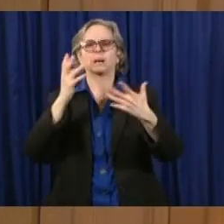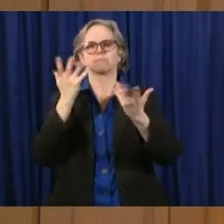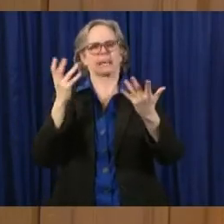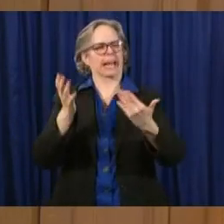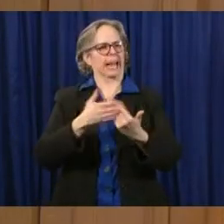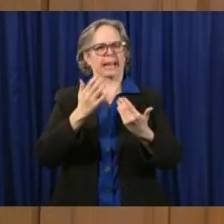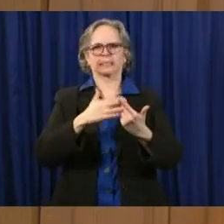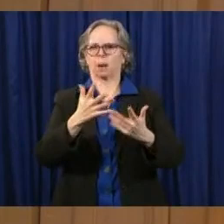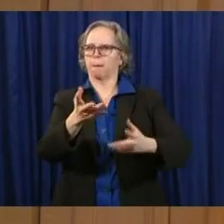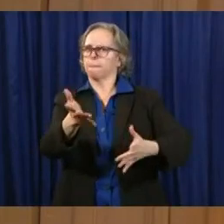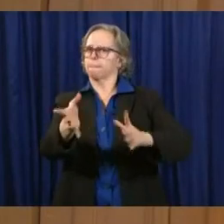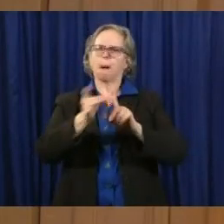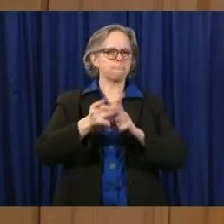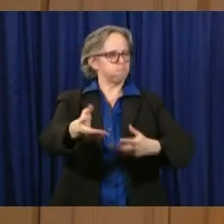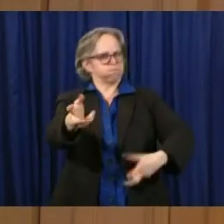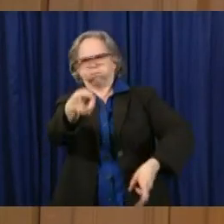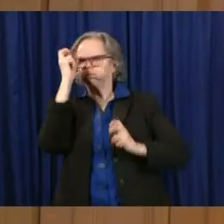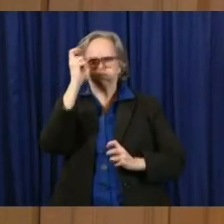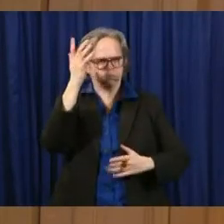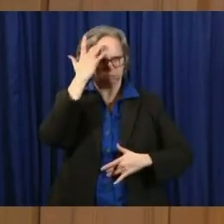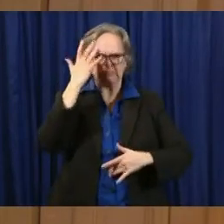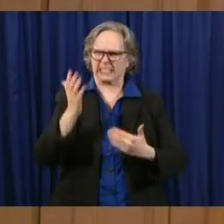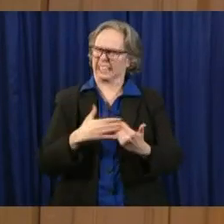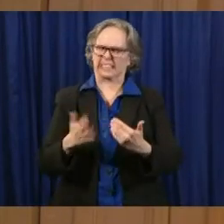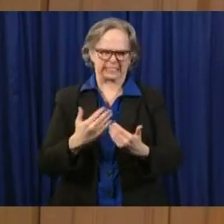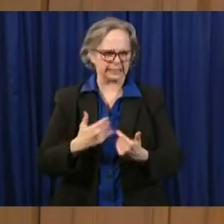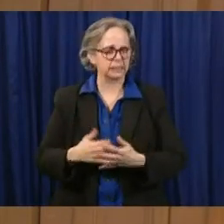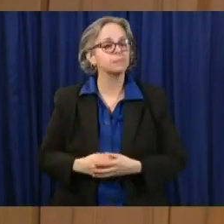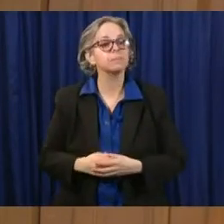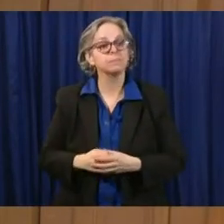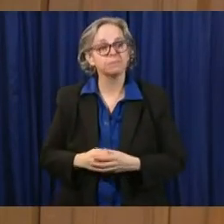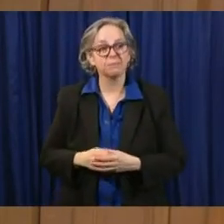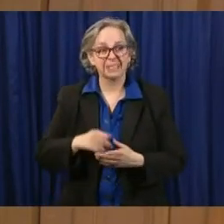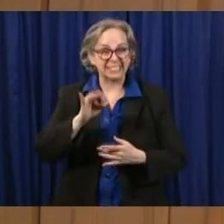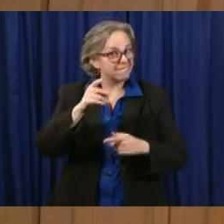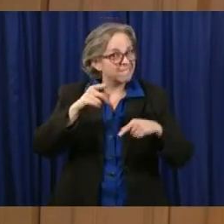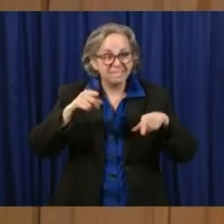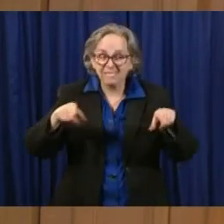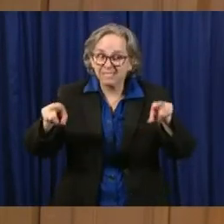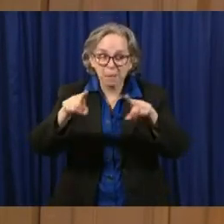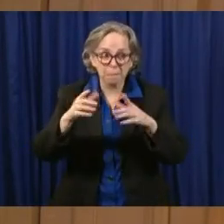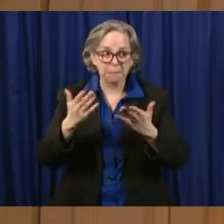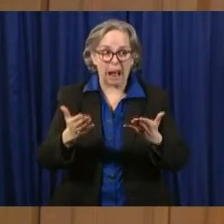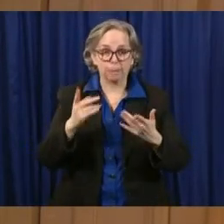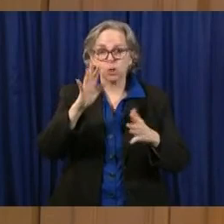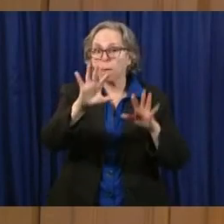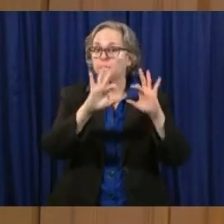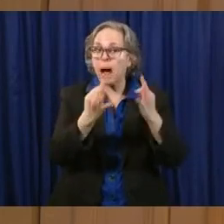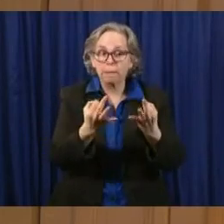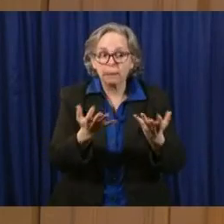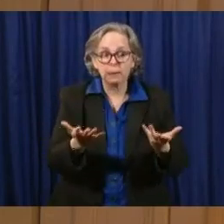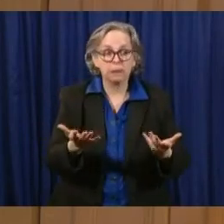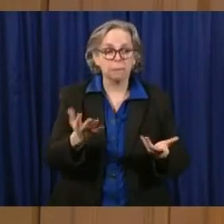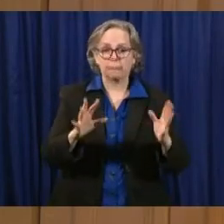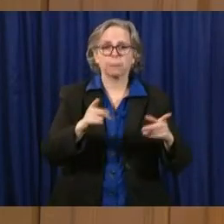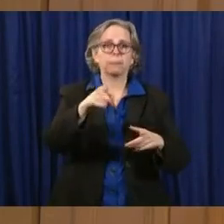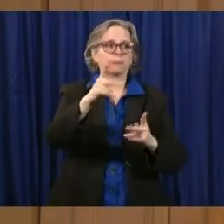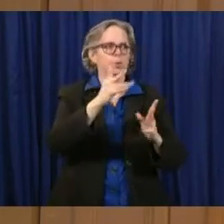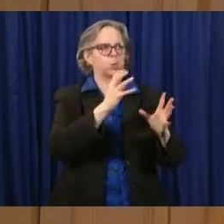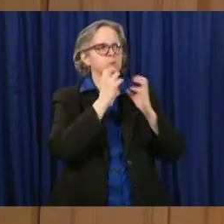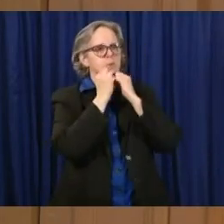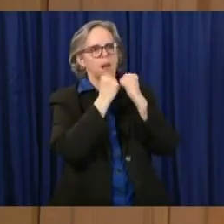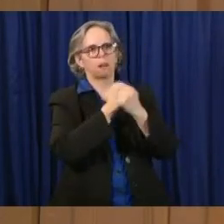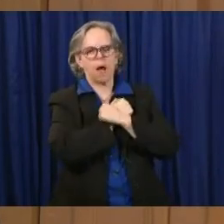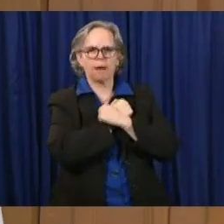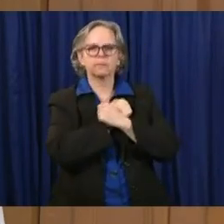there's prevalence, if not for us, for those we love. And so we're doing a lot to keep those folks safe as well. Next